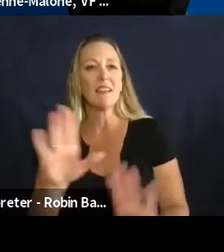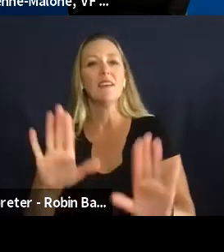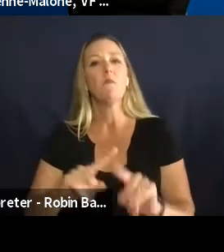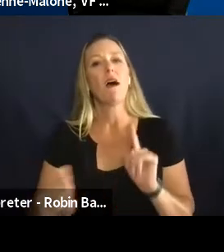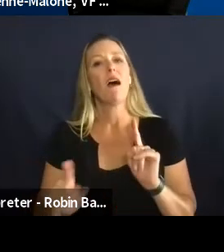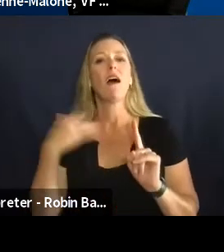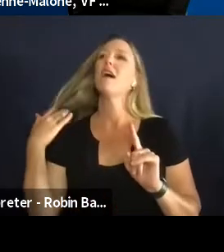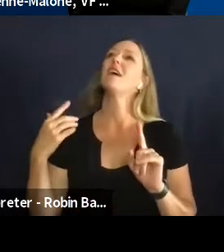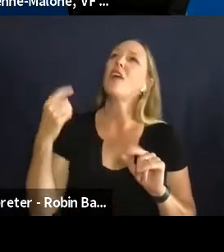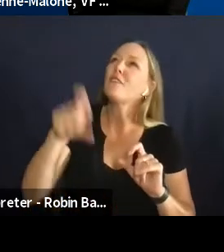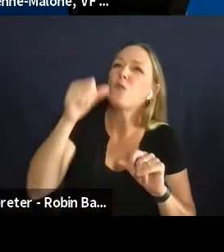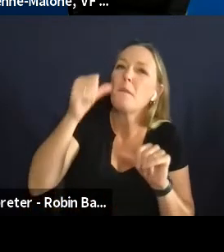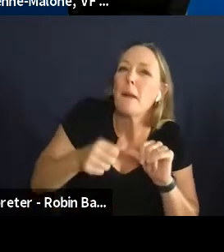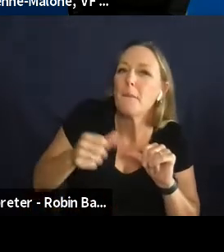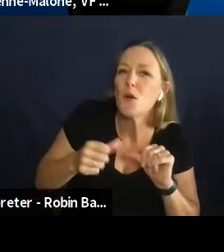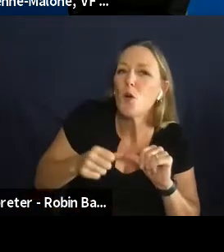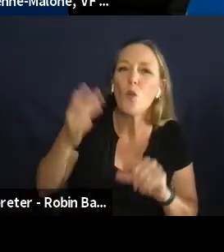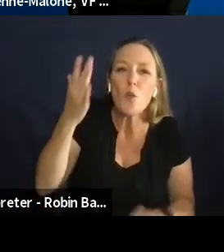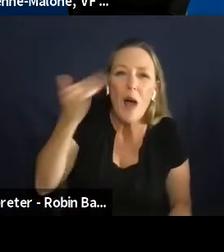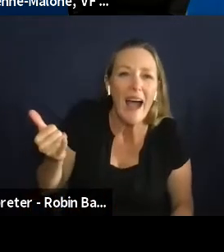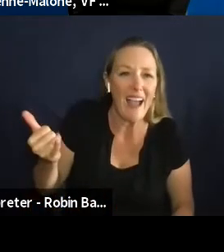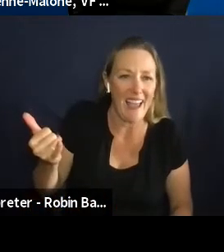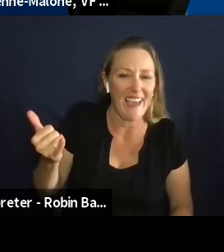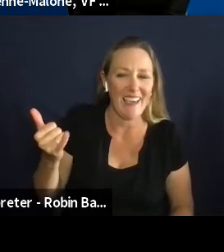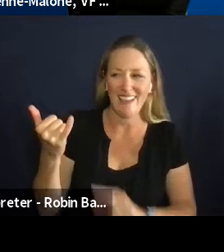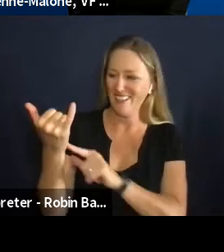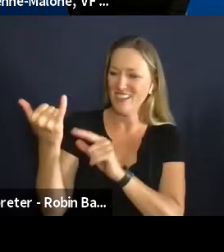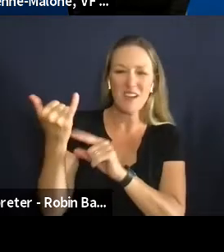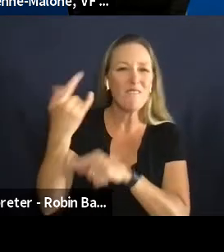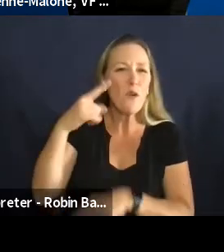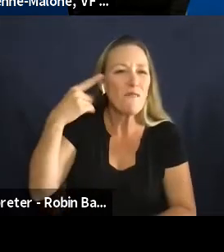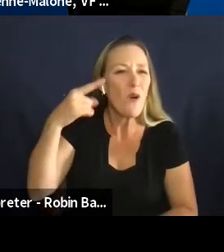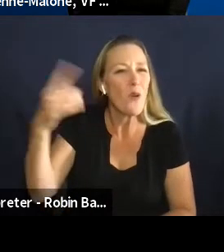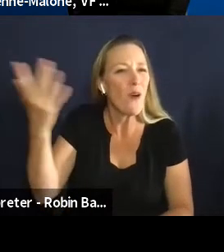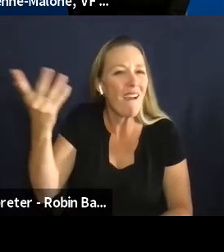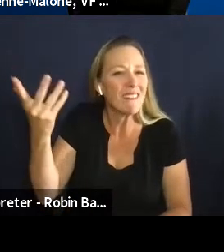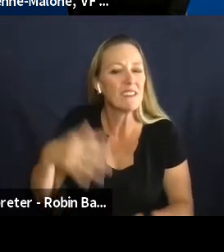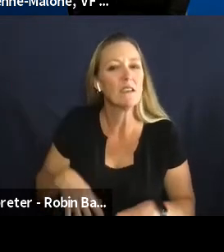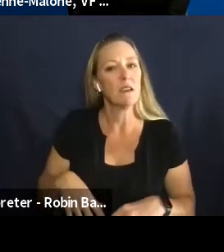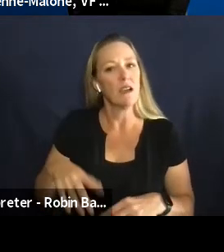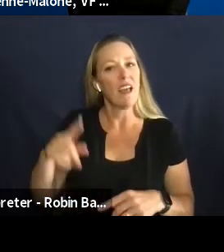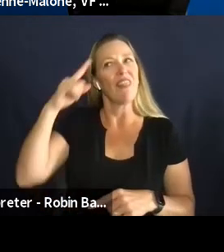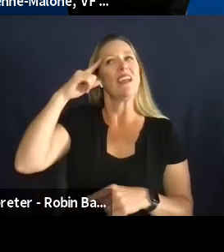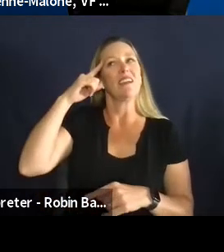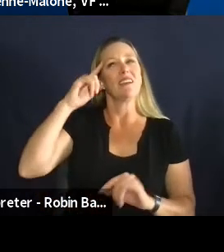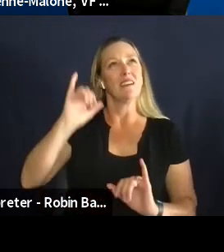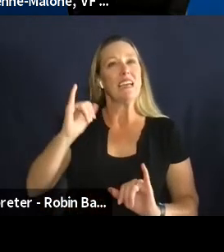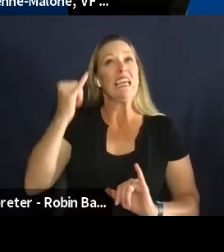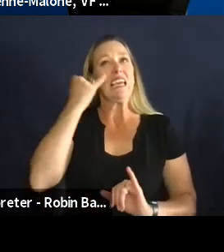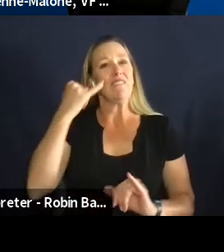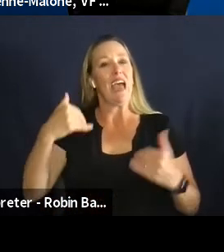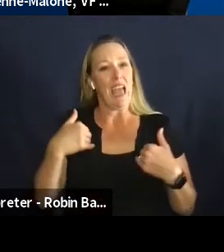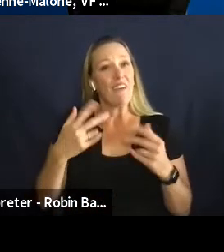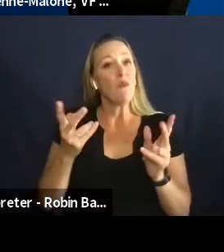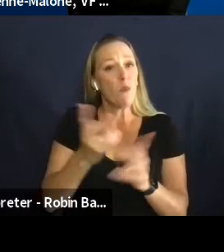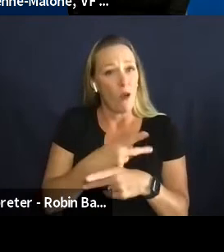remembering your why and always and always going back to that and knowing that the money will come if you have a product and